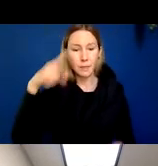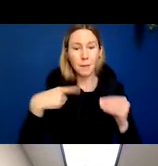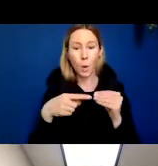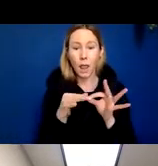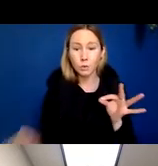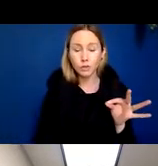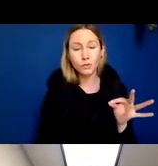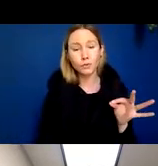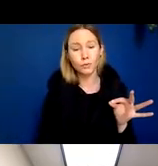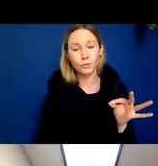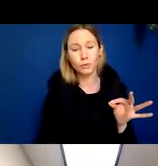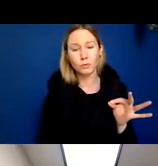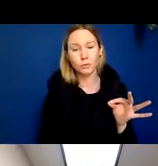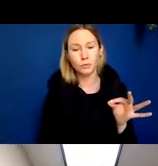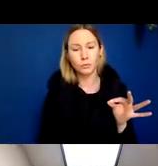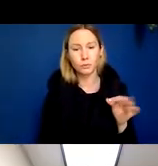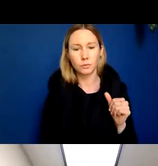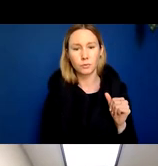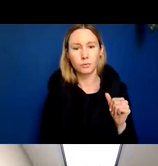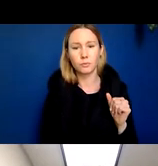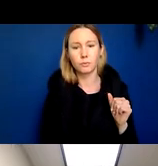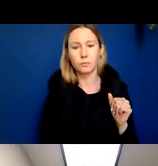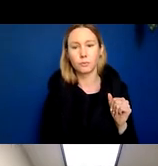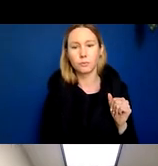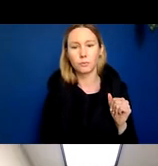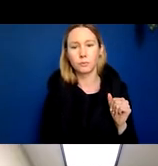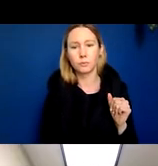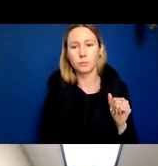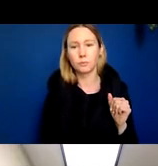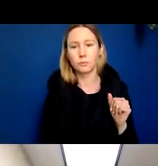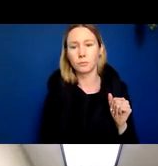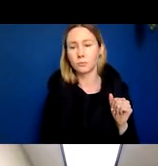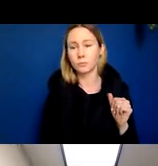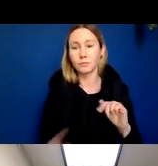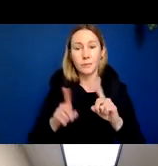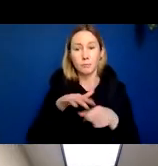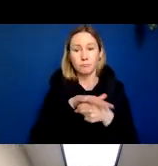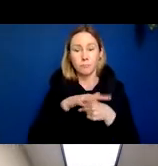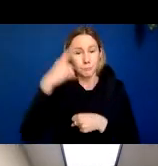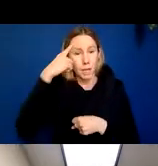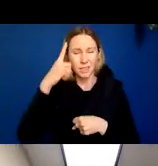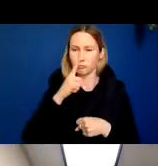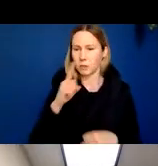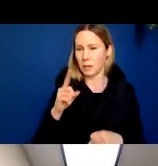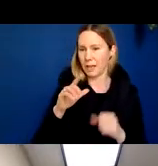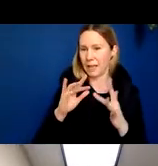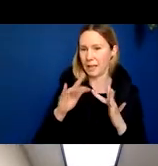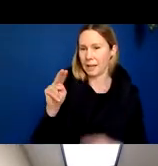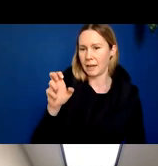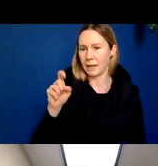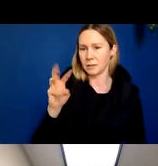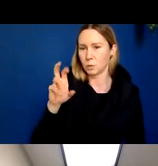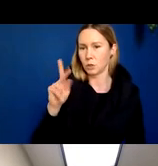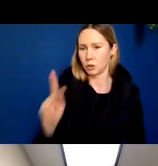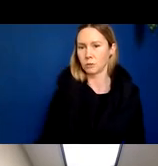function that's actually shared by different regions of the brain, different networks. And it's actually shared by neuronal networks that live in the frontal